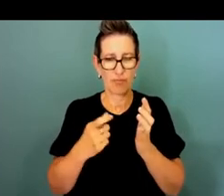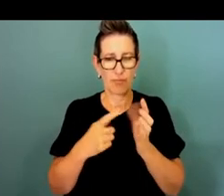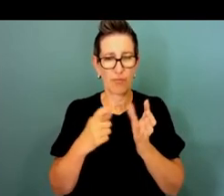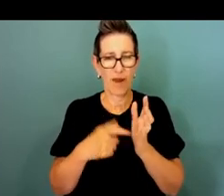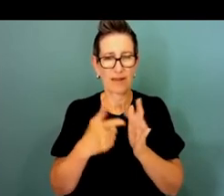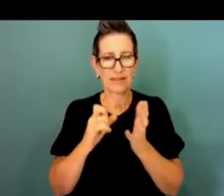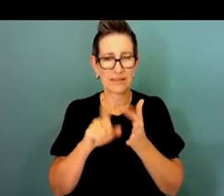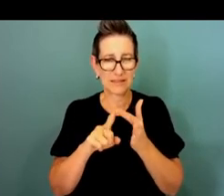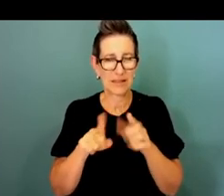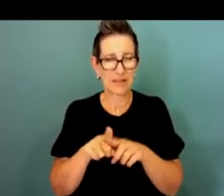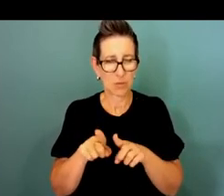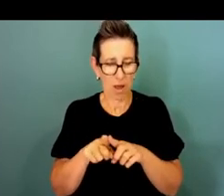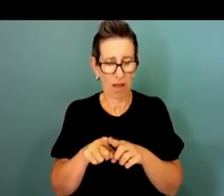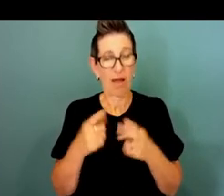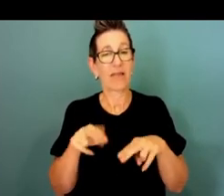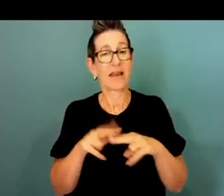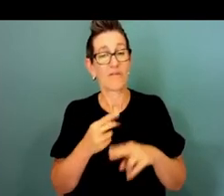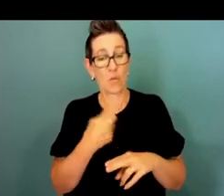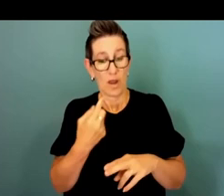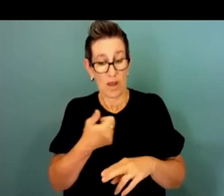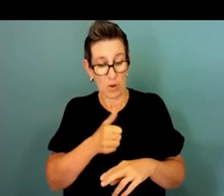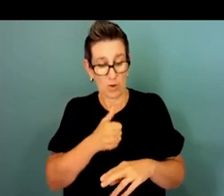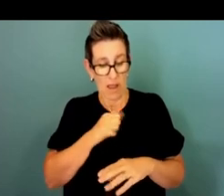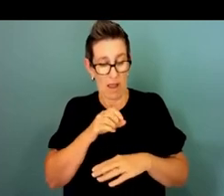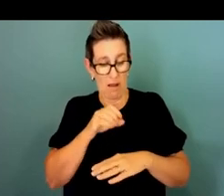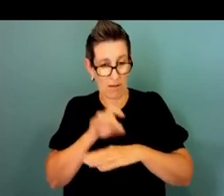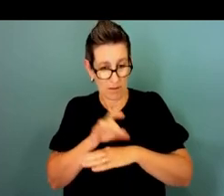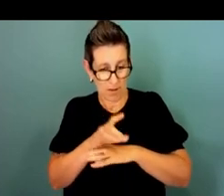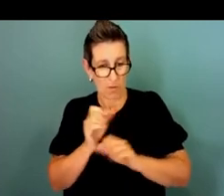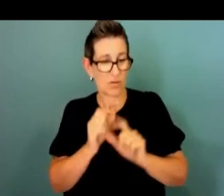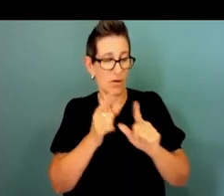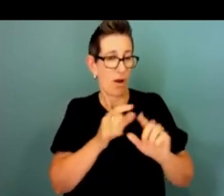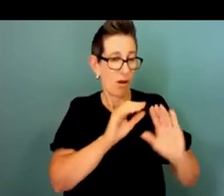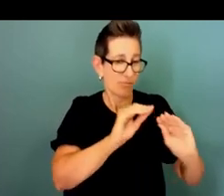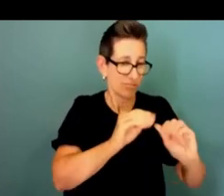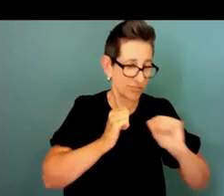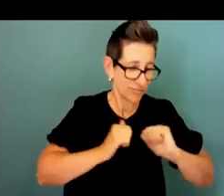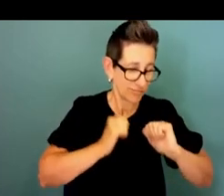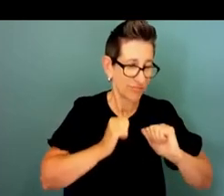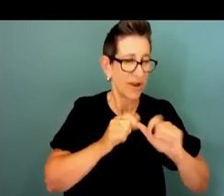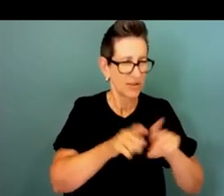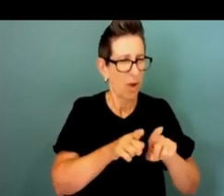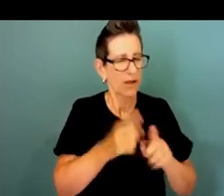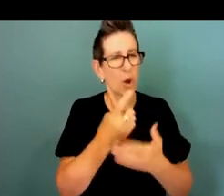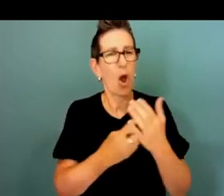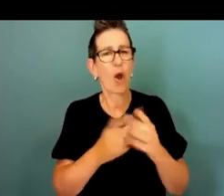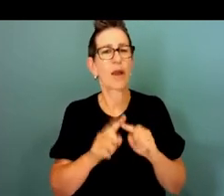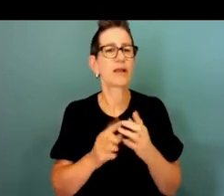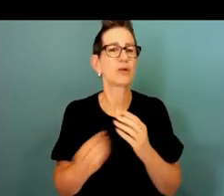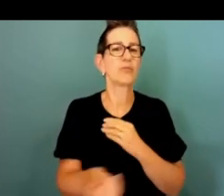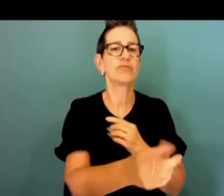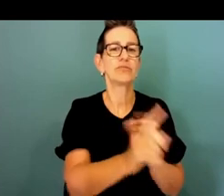do you make sure there's an exchange of information and capability so that you're building your own capability as well so it's not a short term